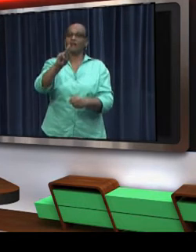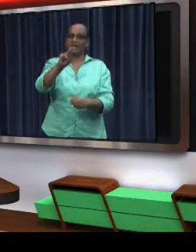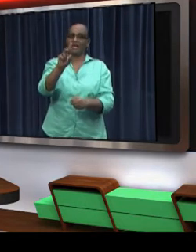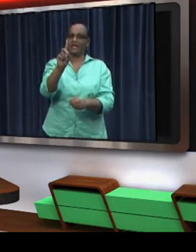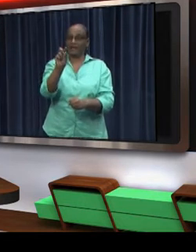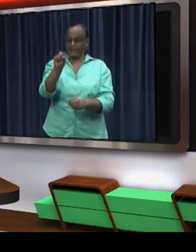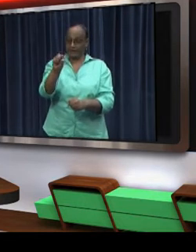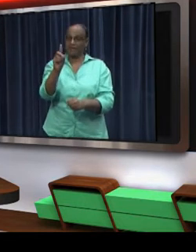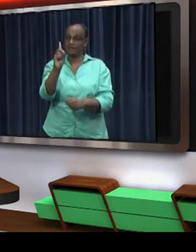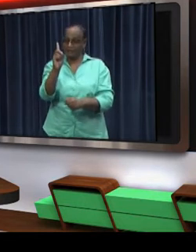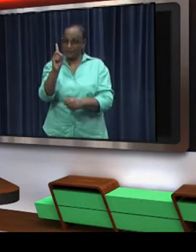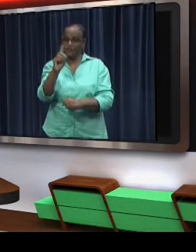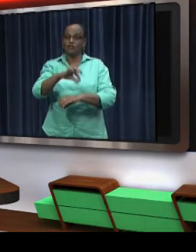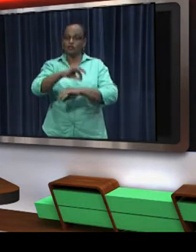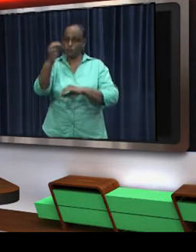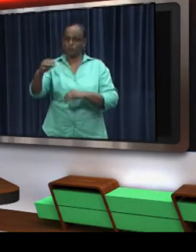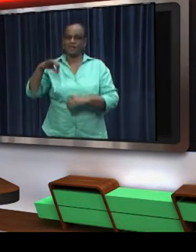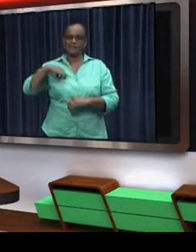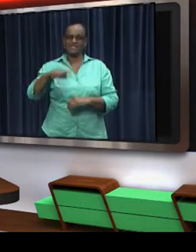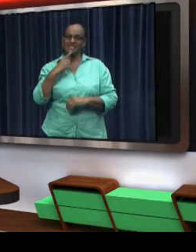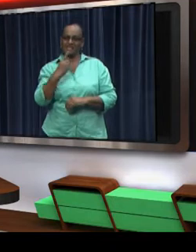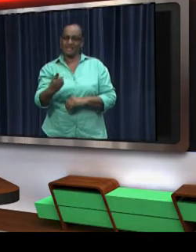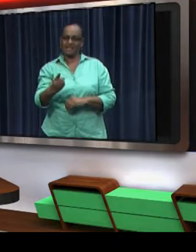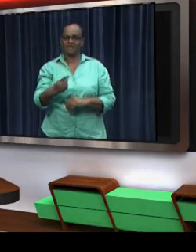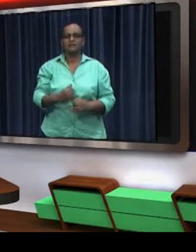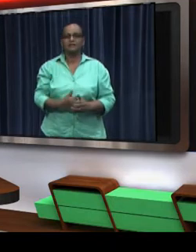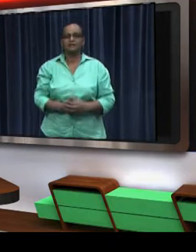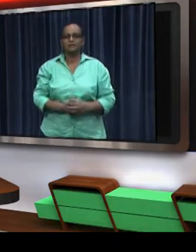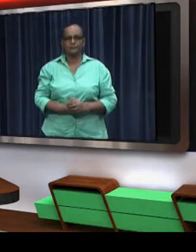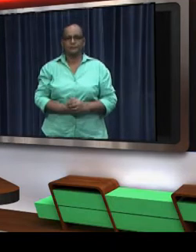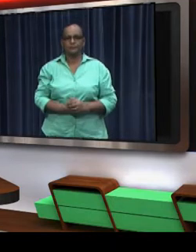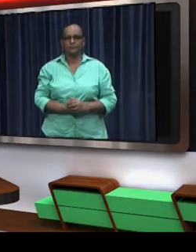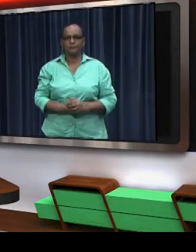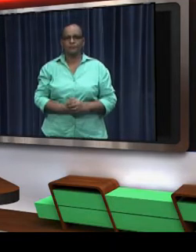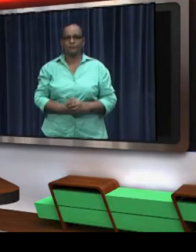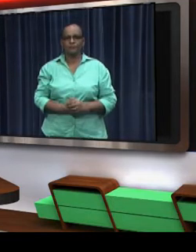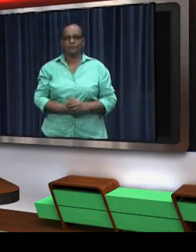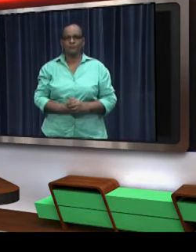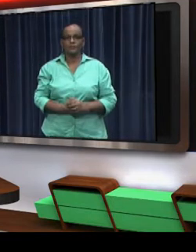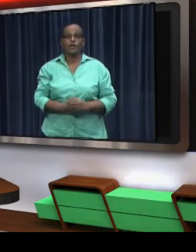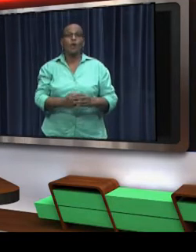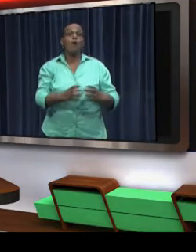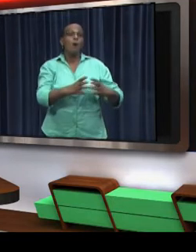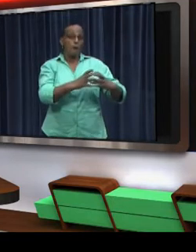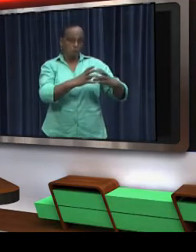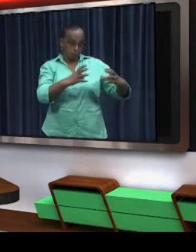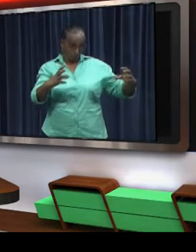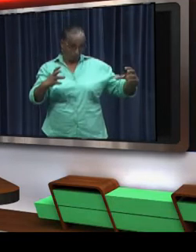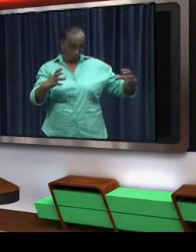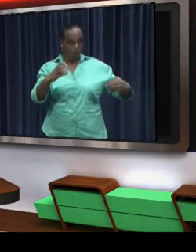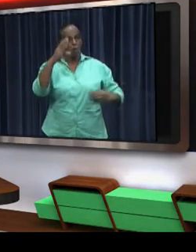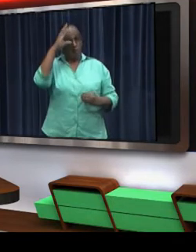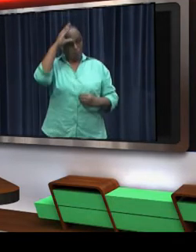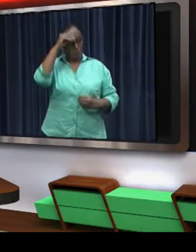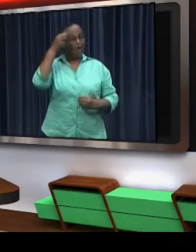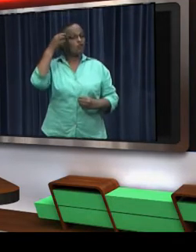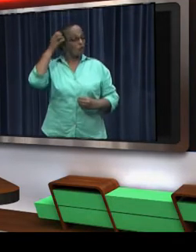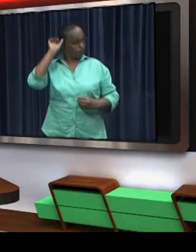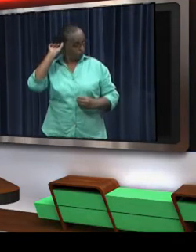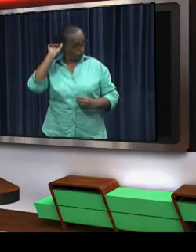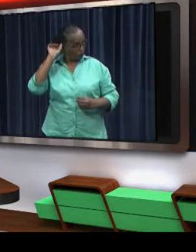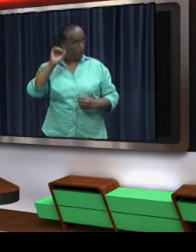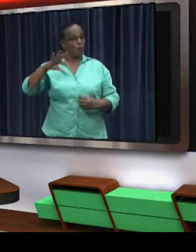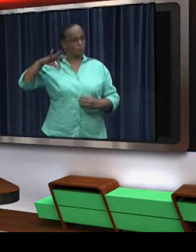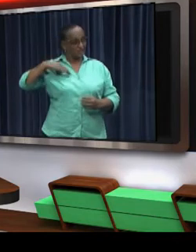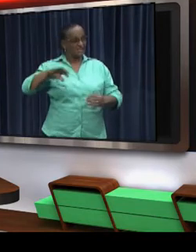of the Regional Health Service, says the Minister. The final item for local news today is